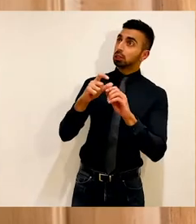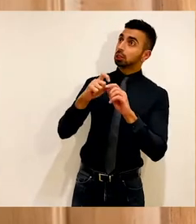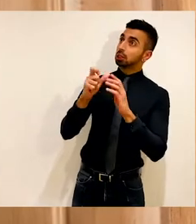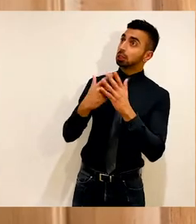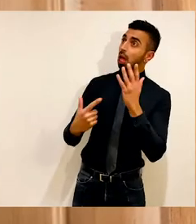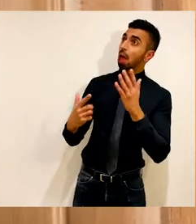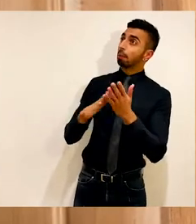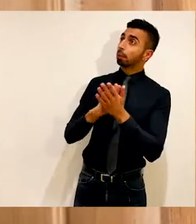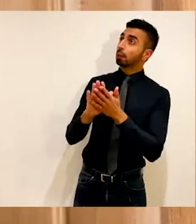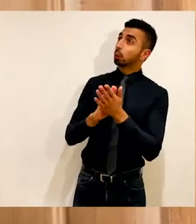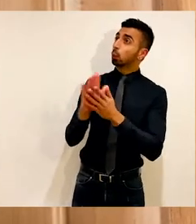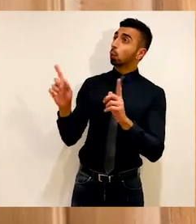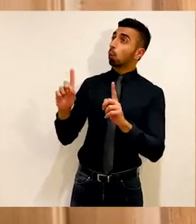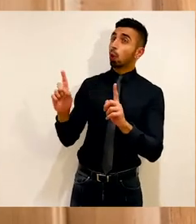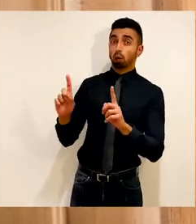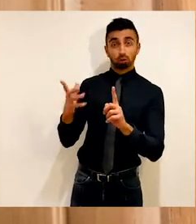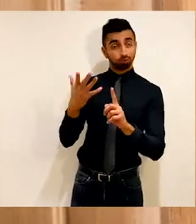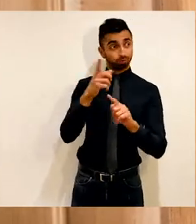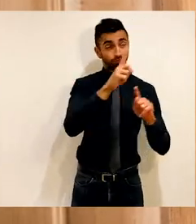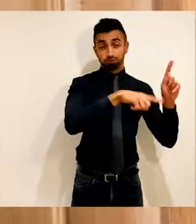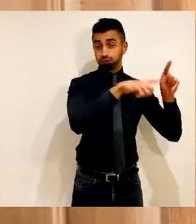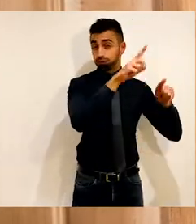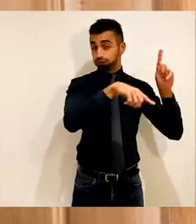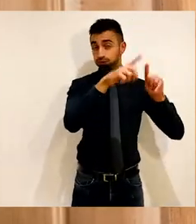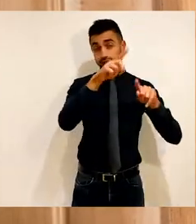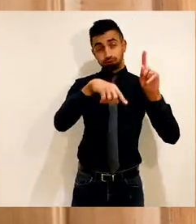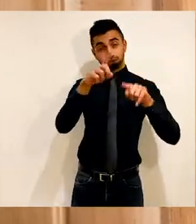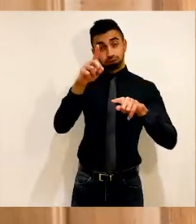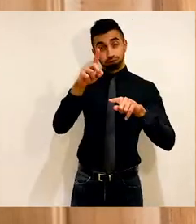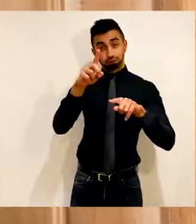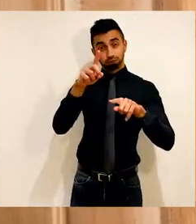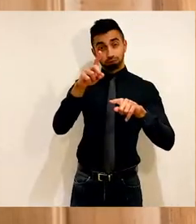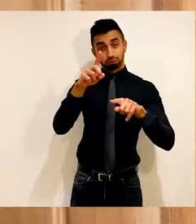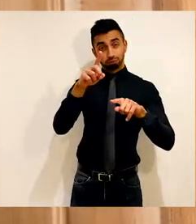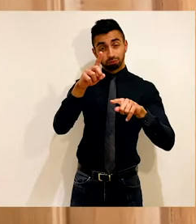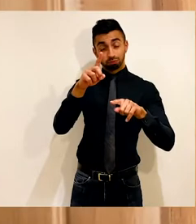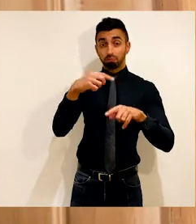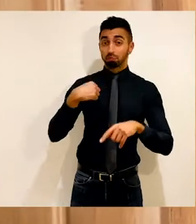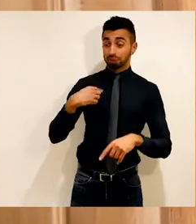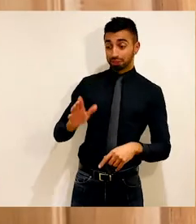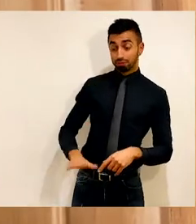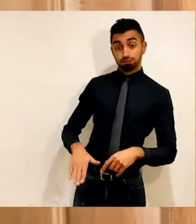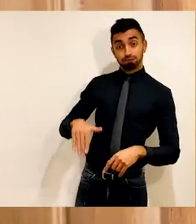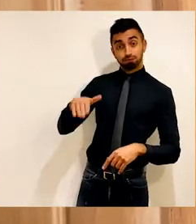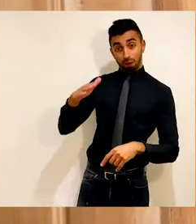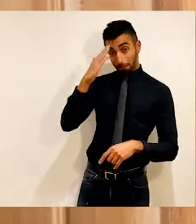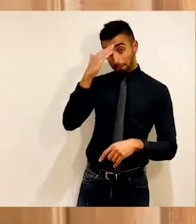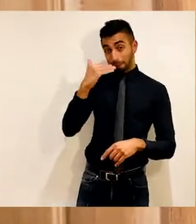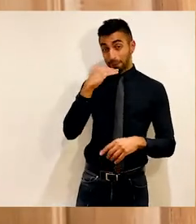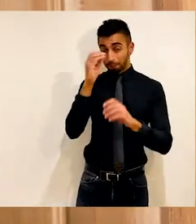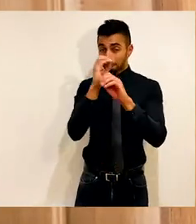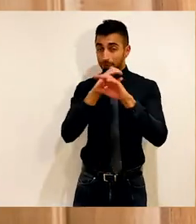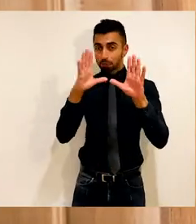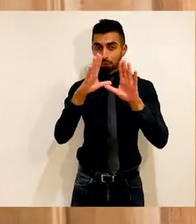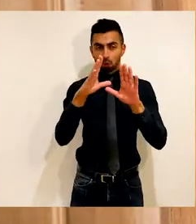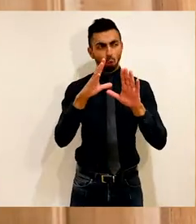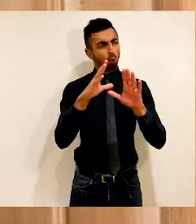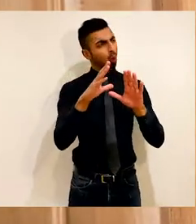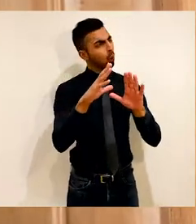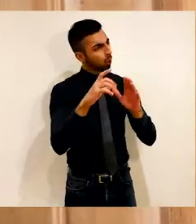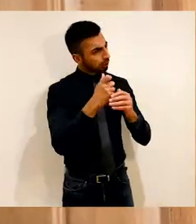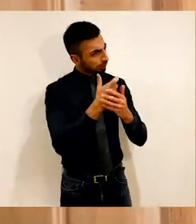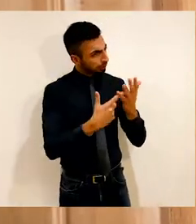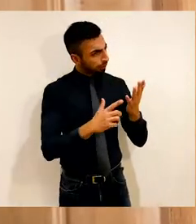The medical model, which was the first phase of disability, is in the lived experience for many of us. In this era